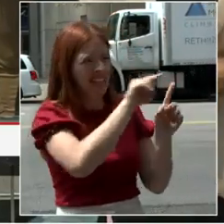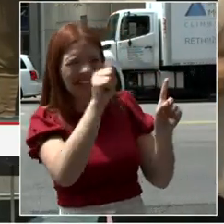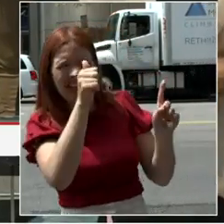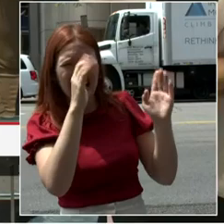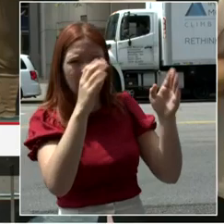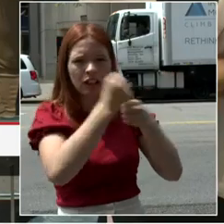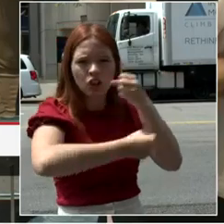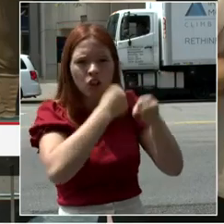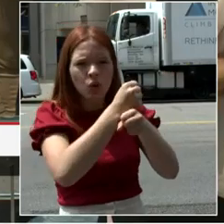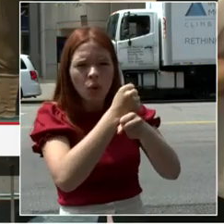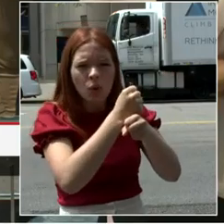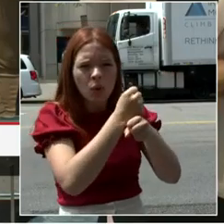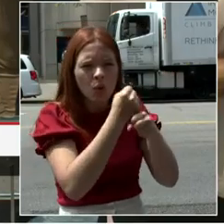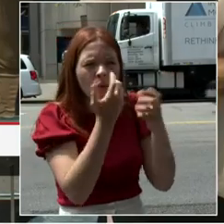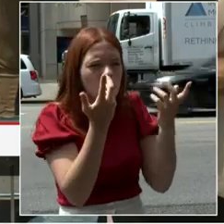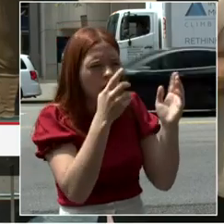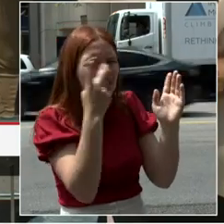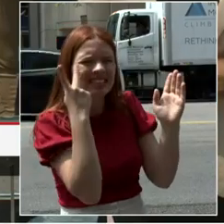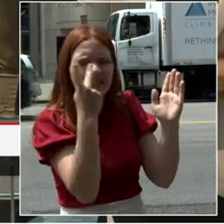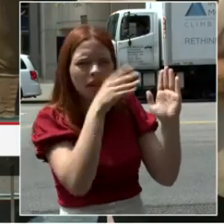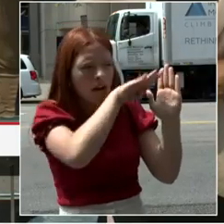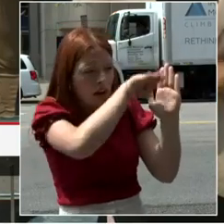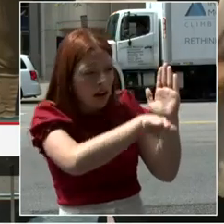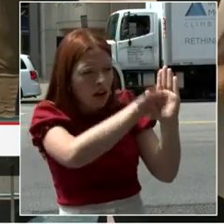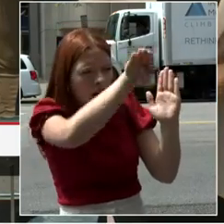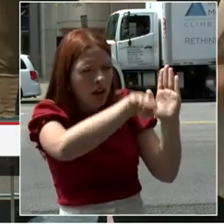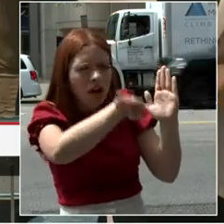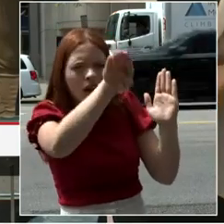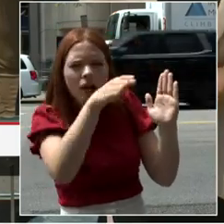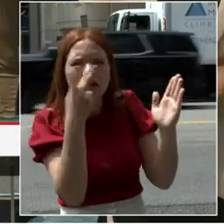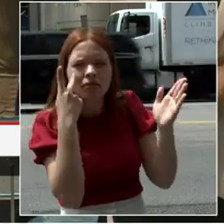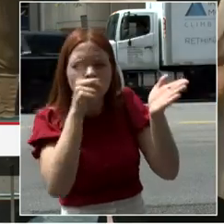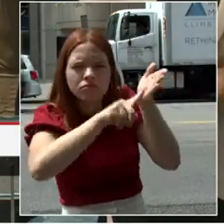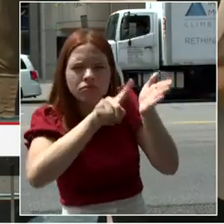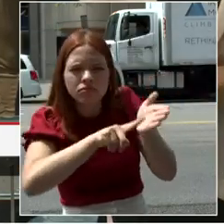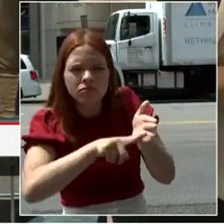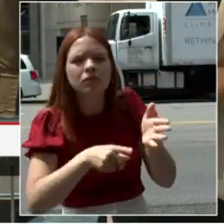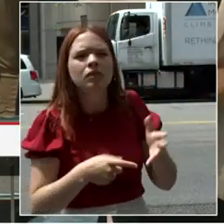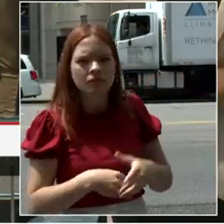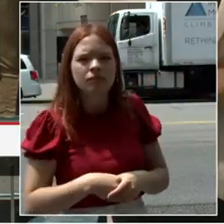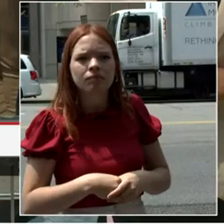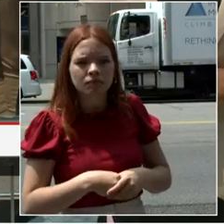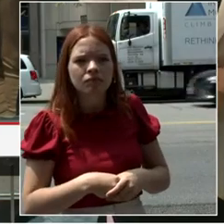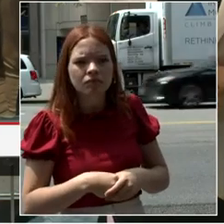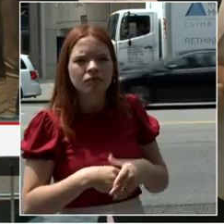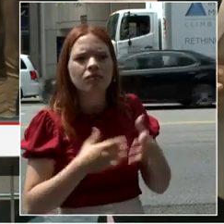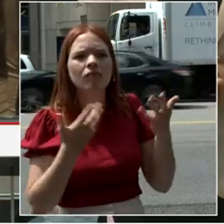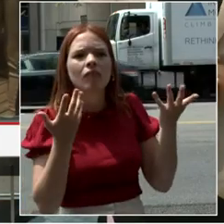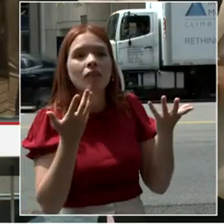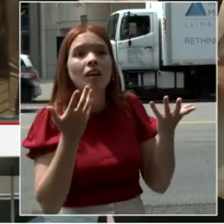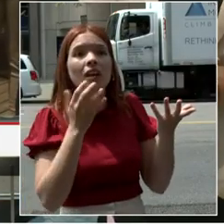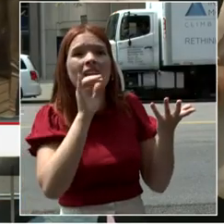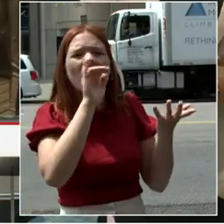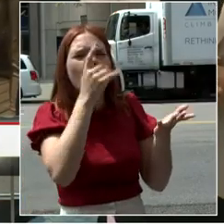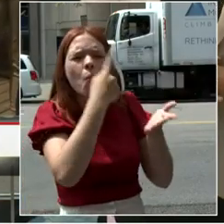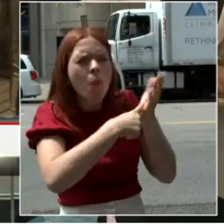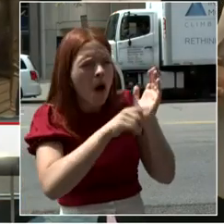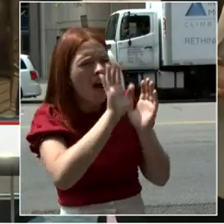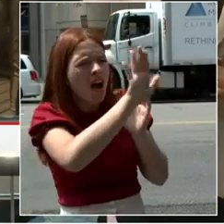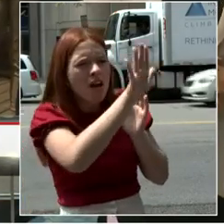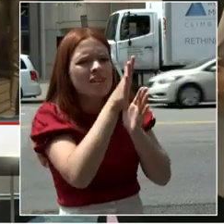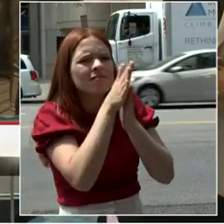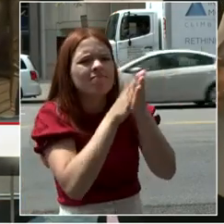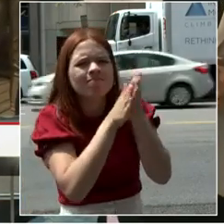to 10 years and very much so in the last two to three years. What is it that drives their decisions? The ones that are